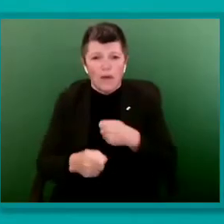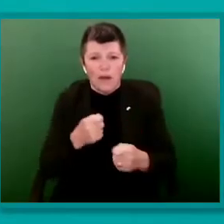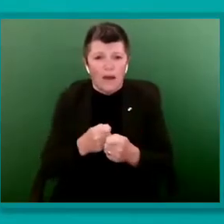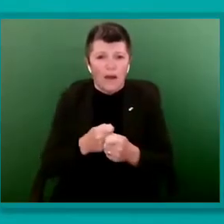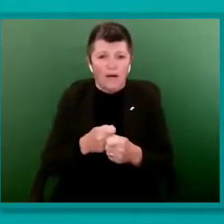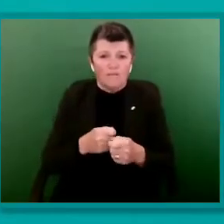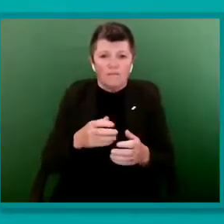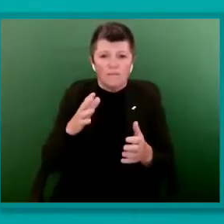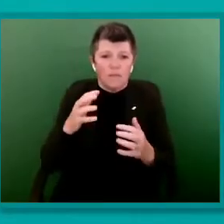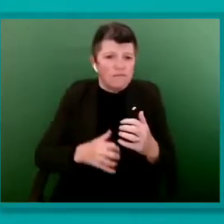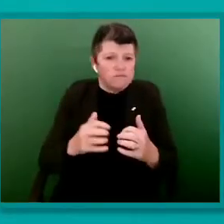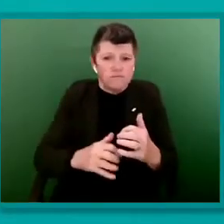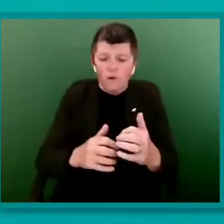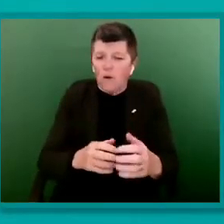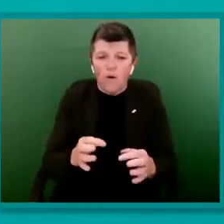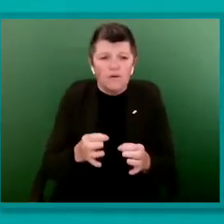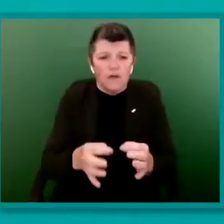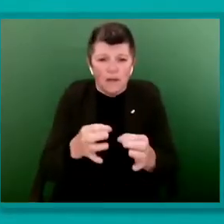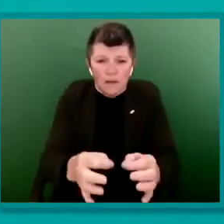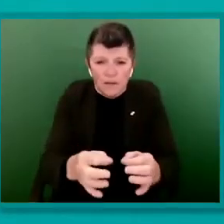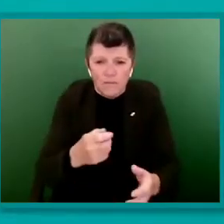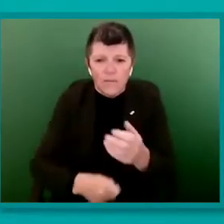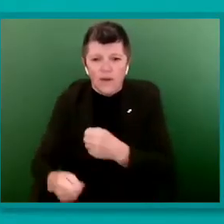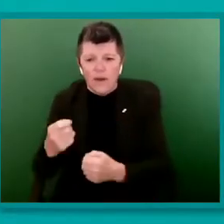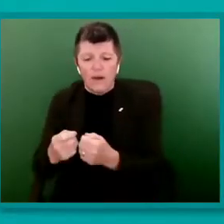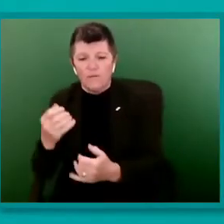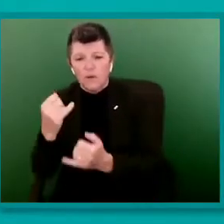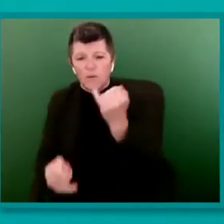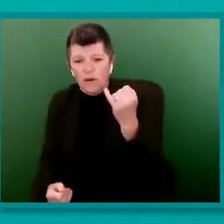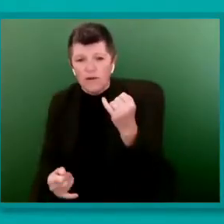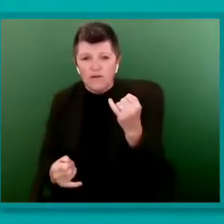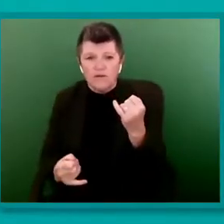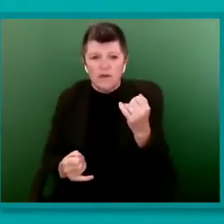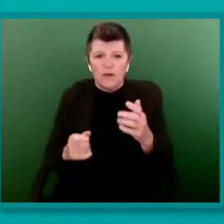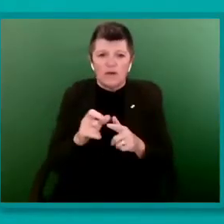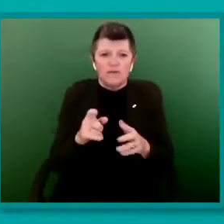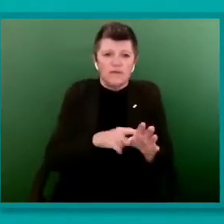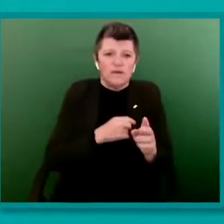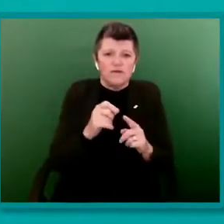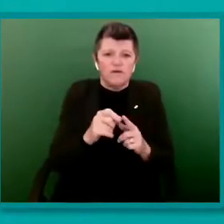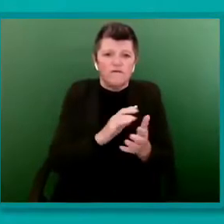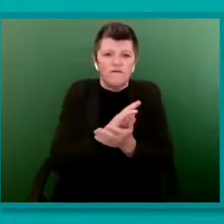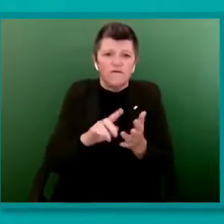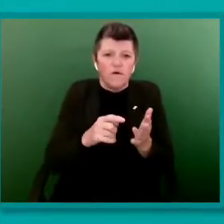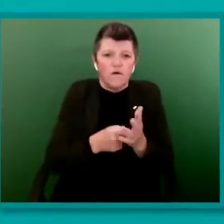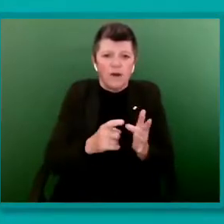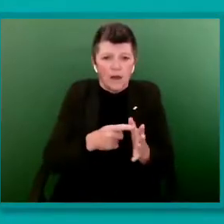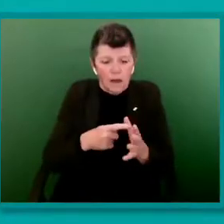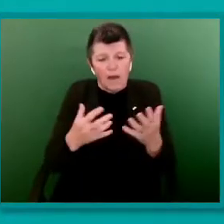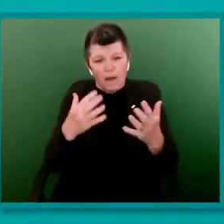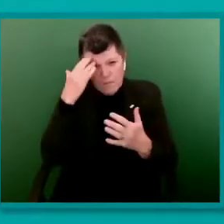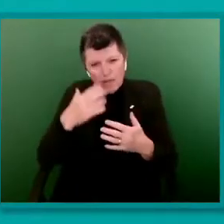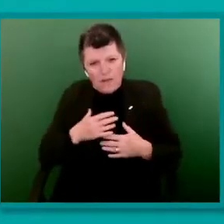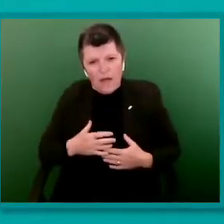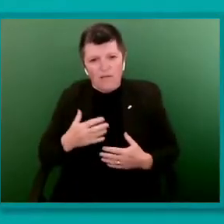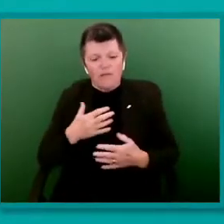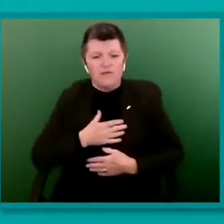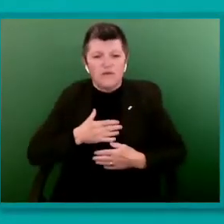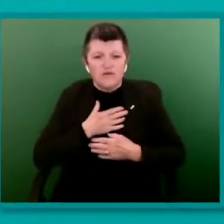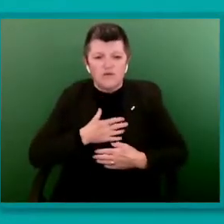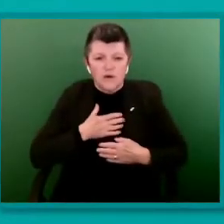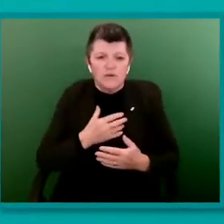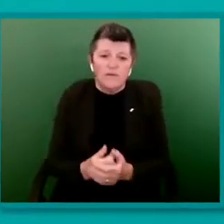exacerbating dysphoria and resulting mental health distress. Now, speaking of trans healthcare and the Gender